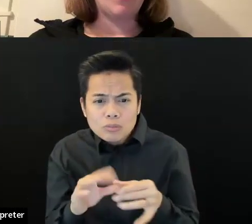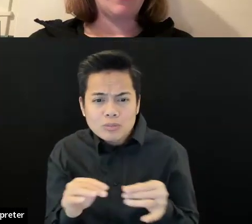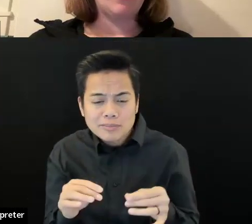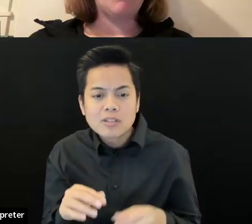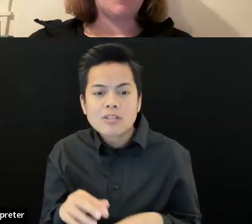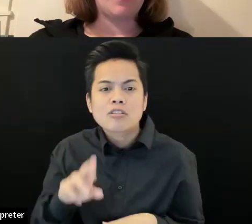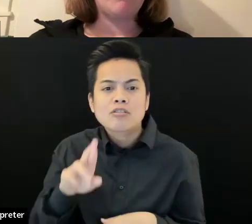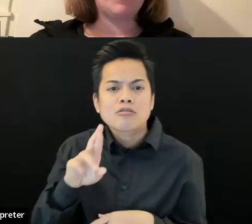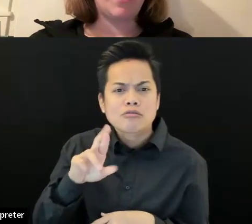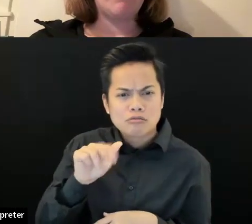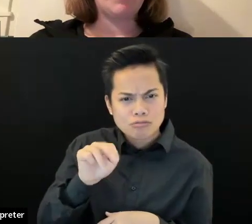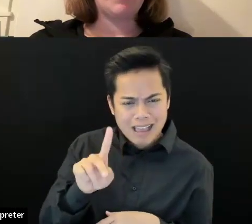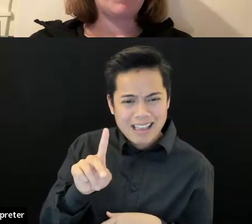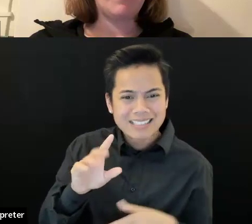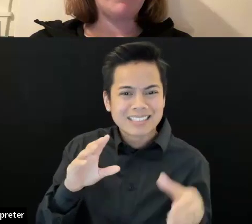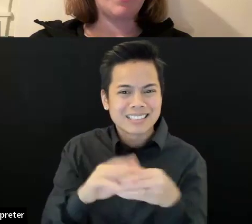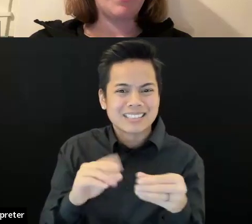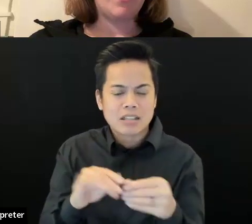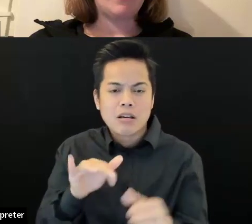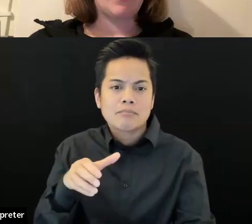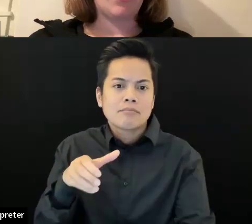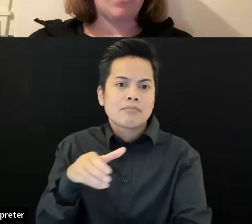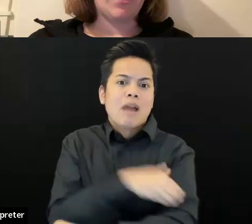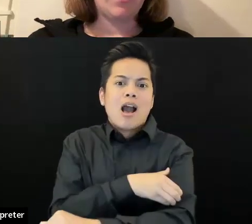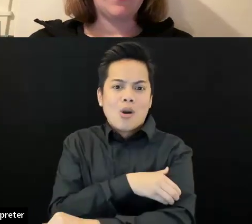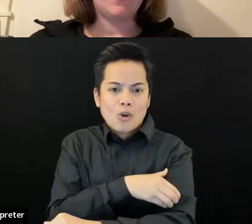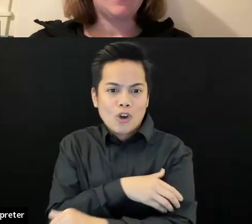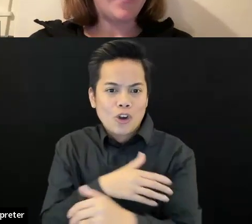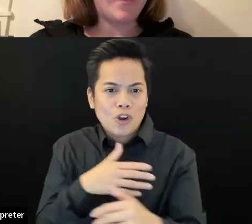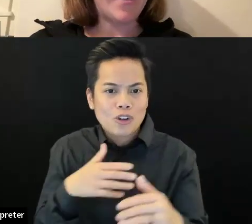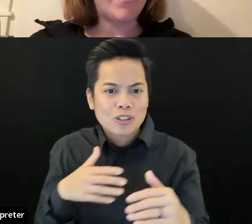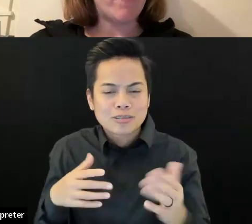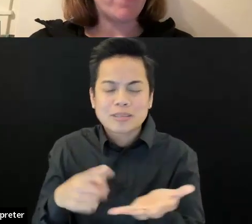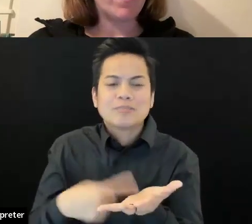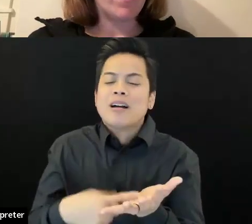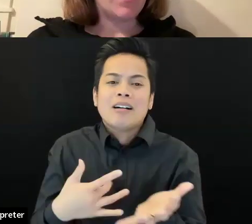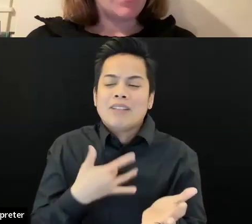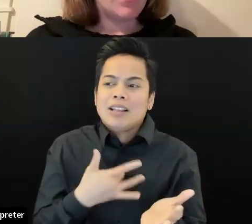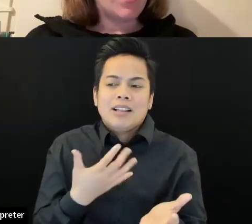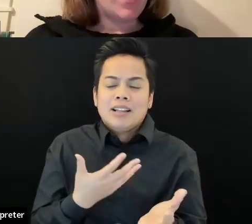after games sometimes, games sometimes. It's cathartic. Um,